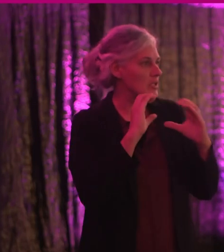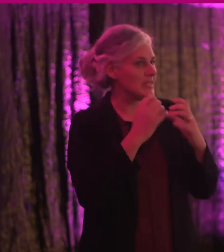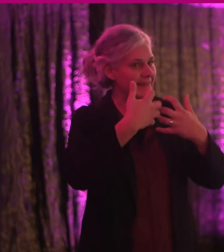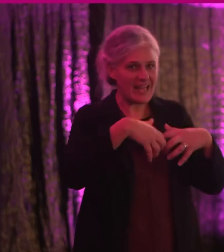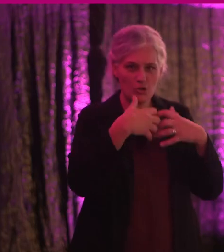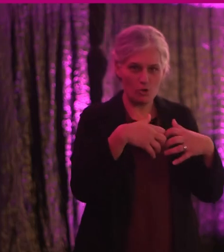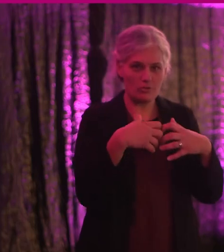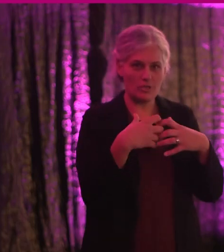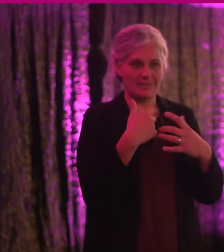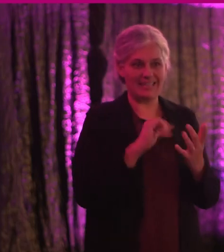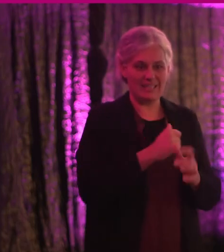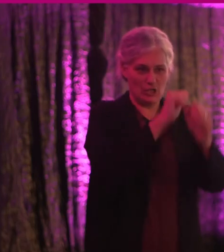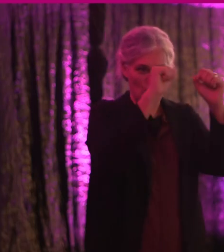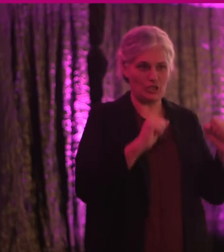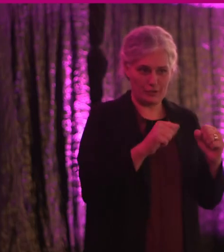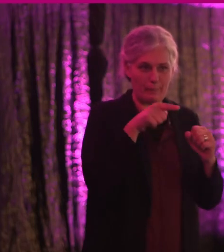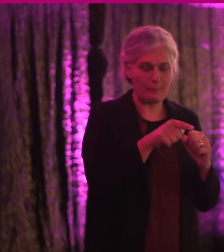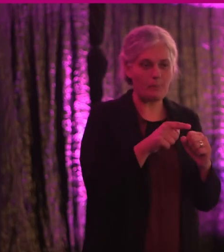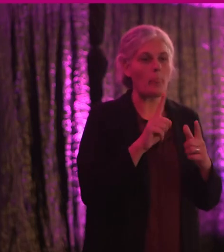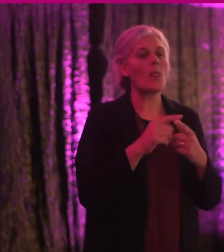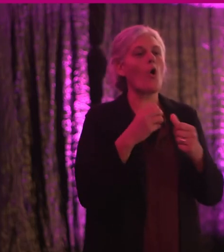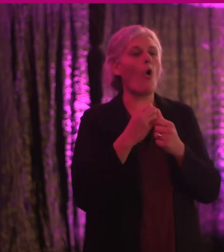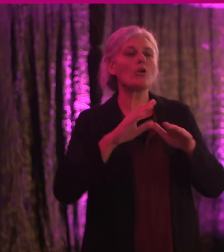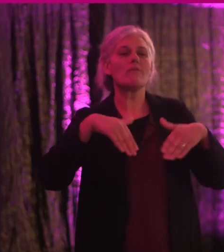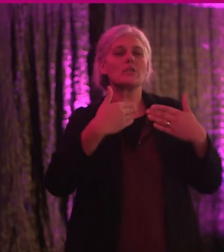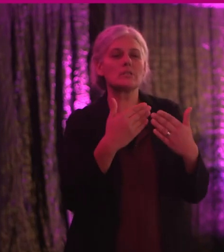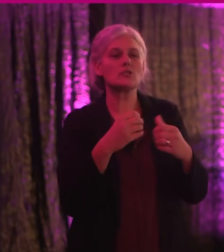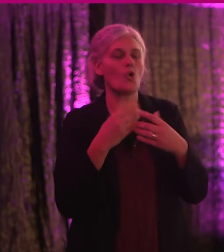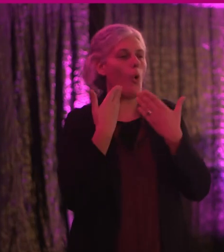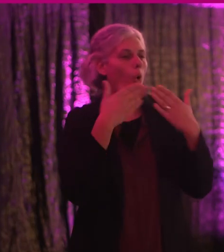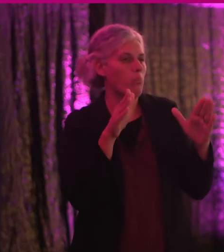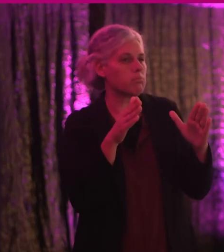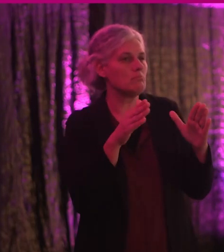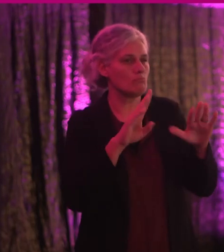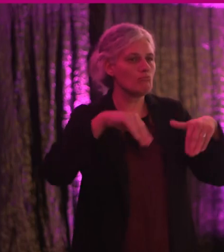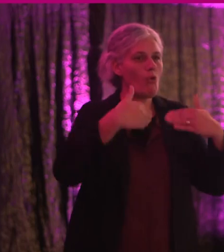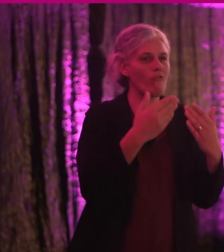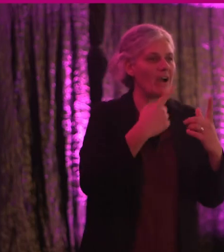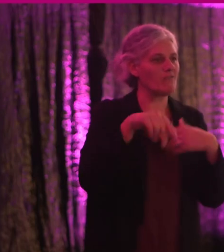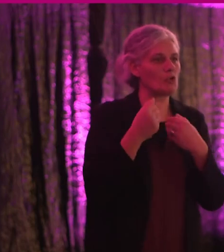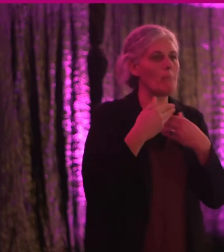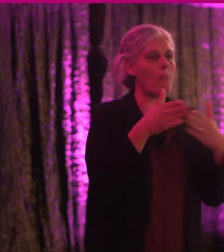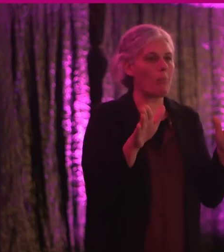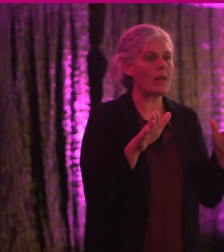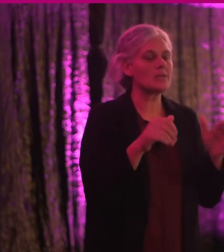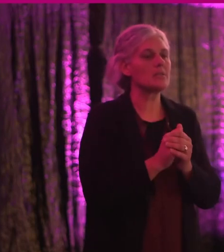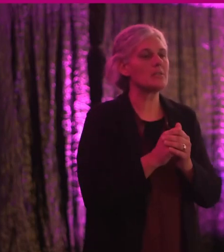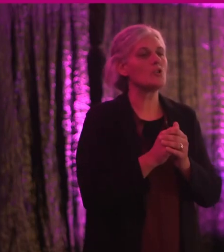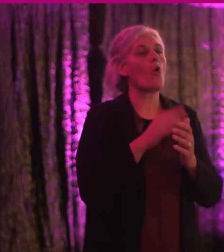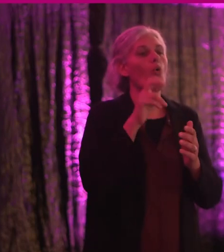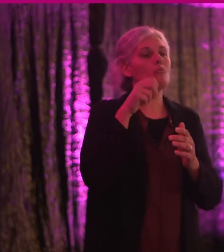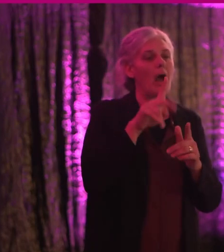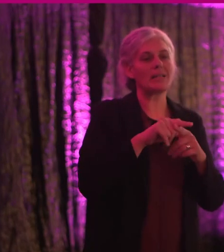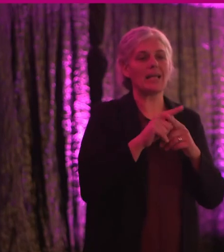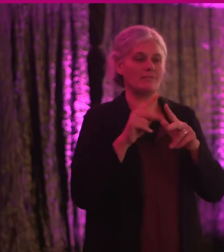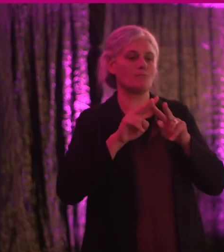technologies and systems, and to other facilities and services open to or provided to the public, both in urban and